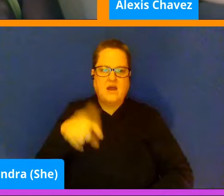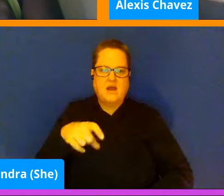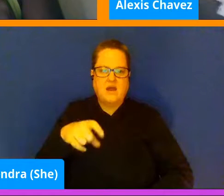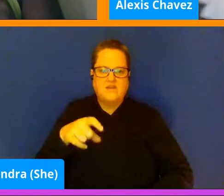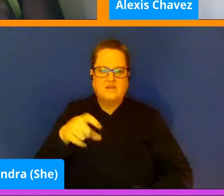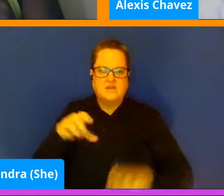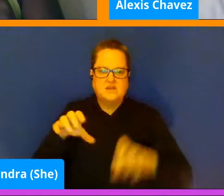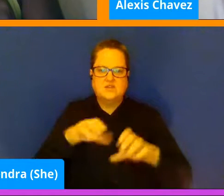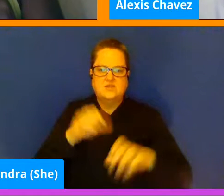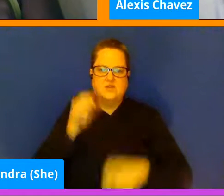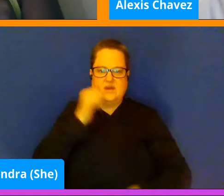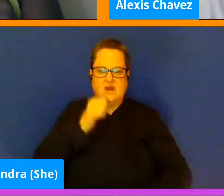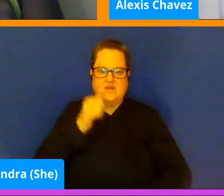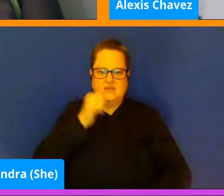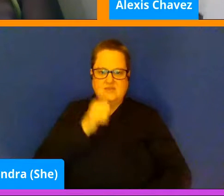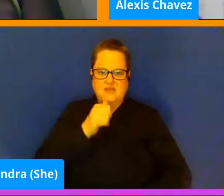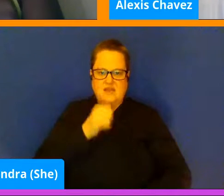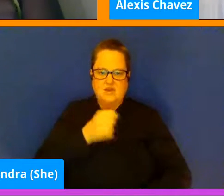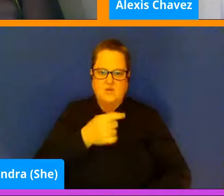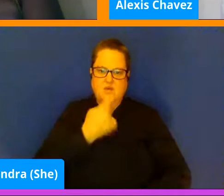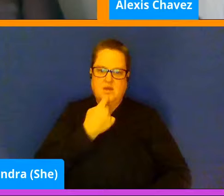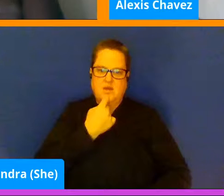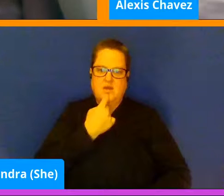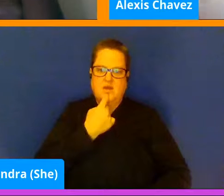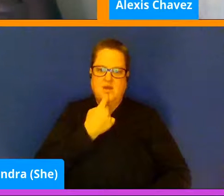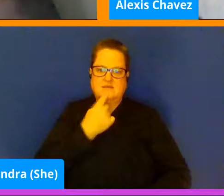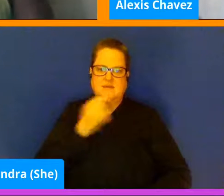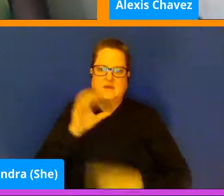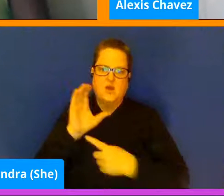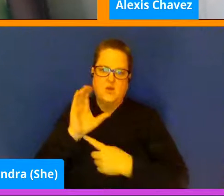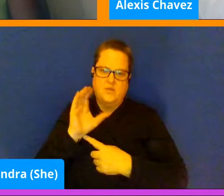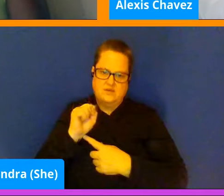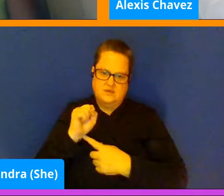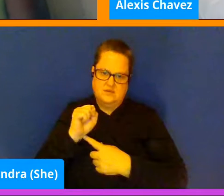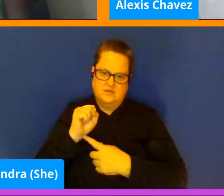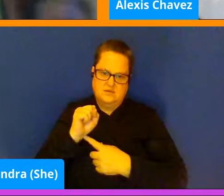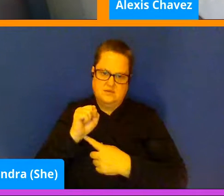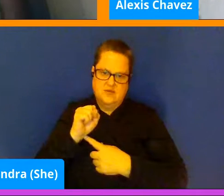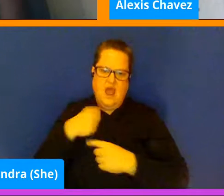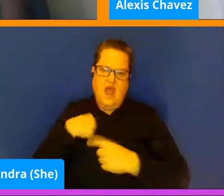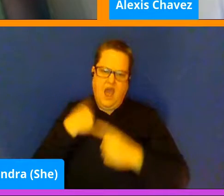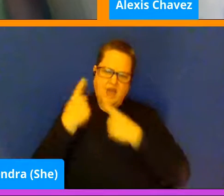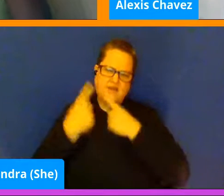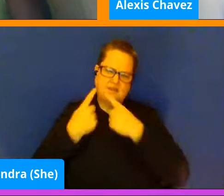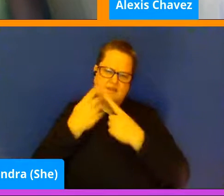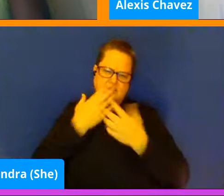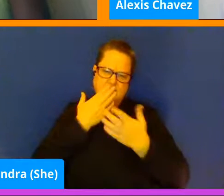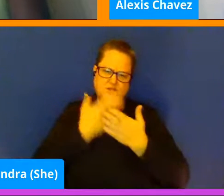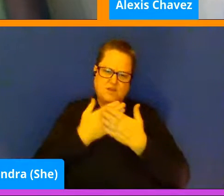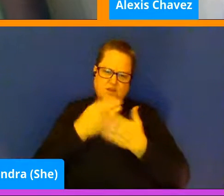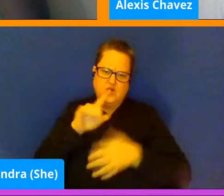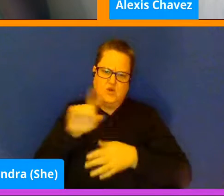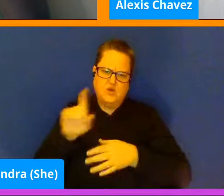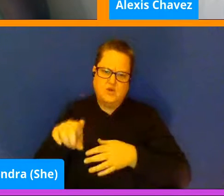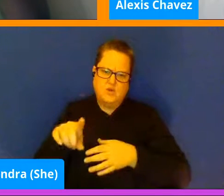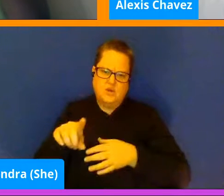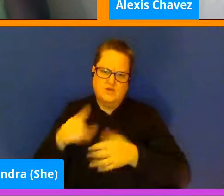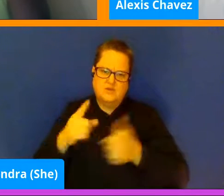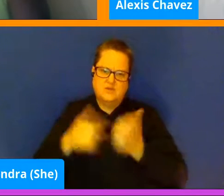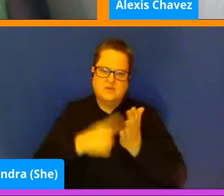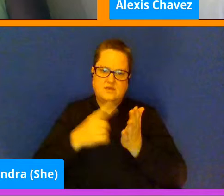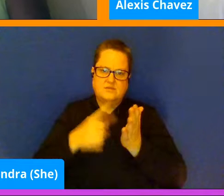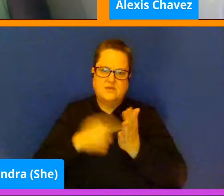day and why I call them coping skills. And I think that that's a good question. Sometimes coping skills,